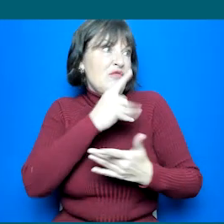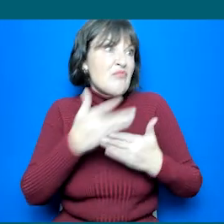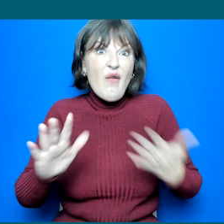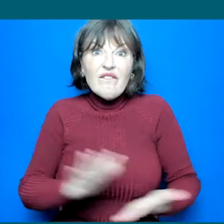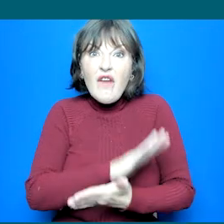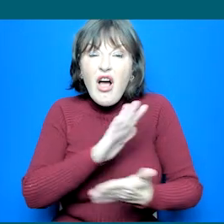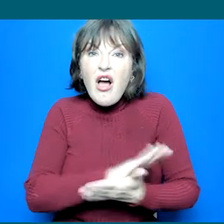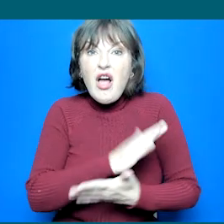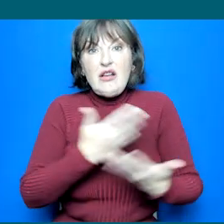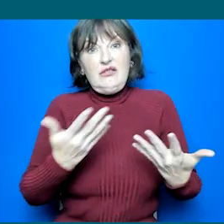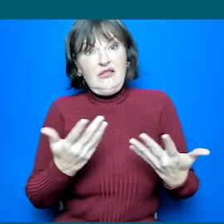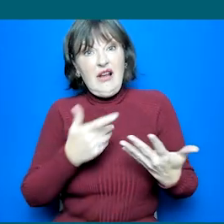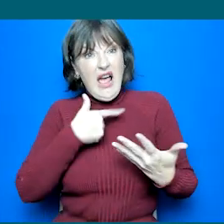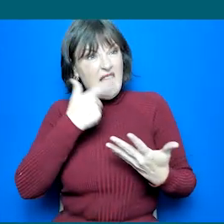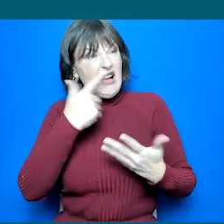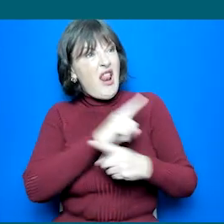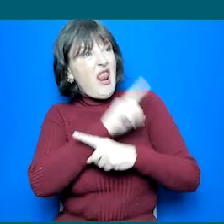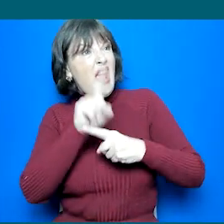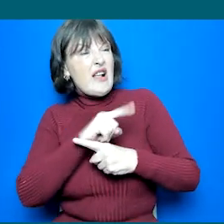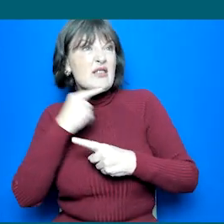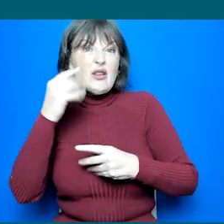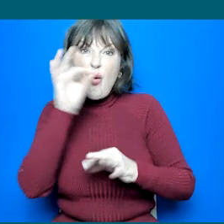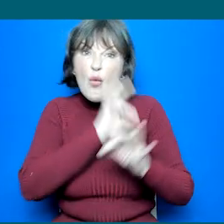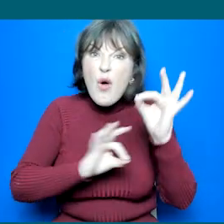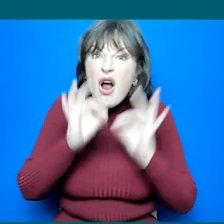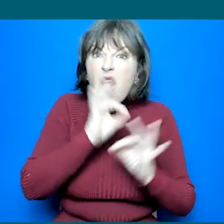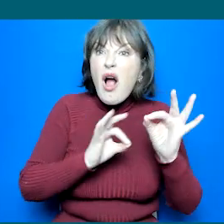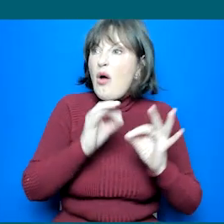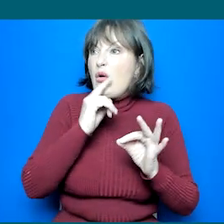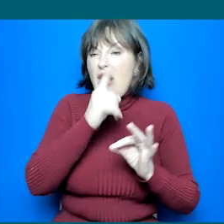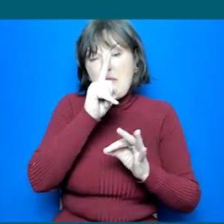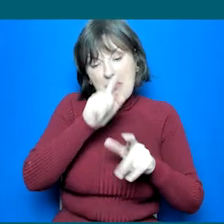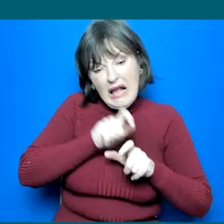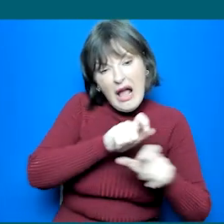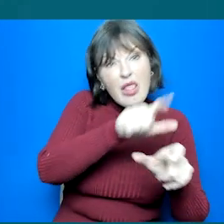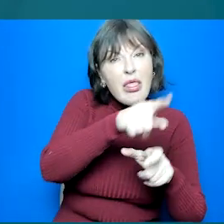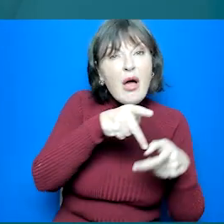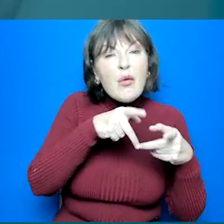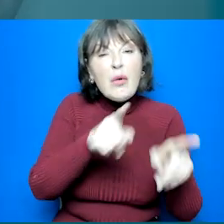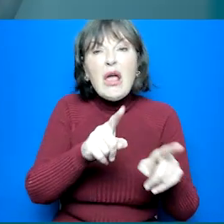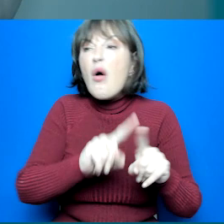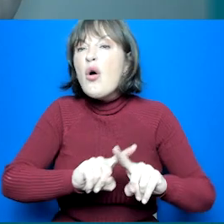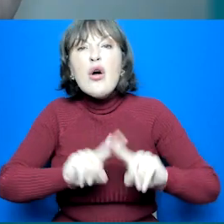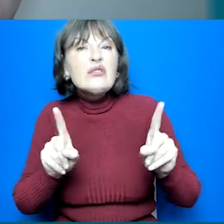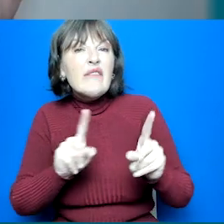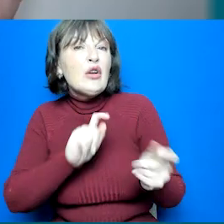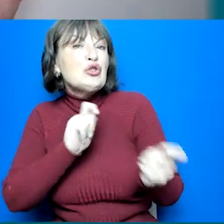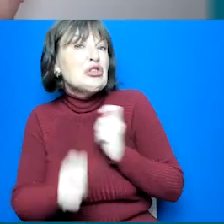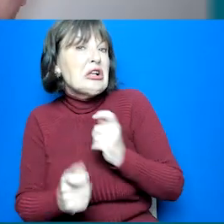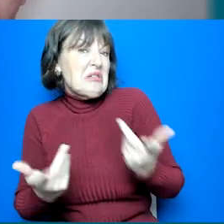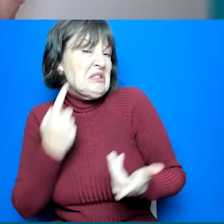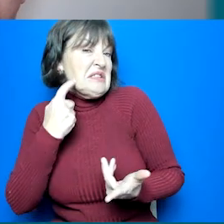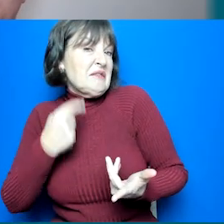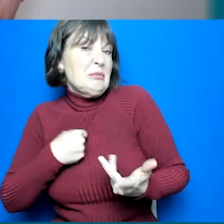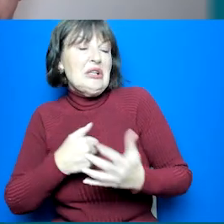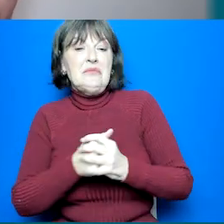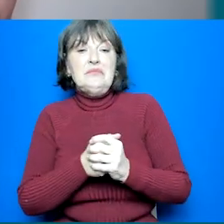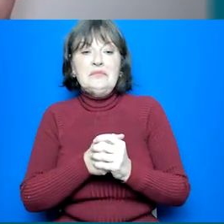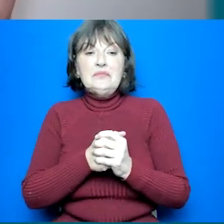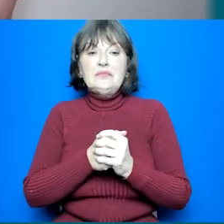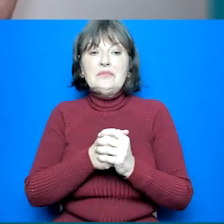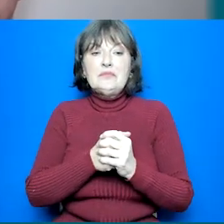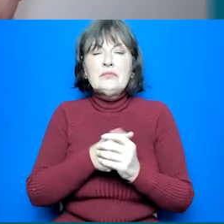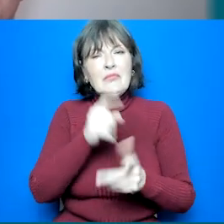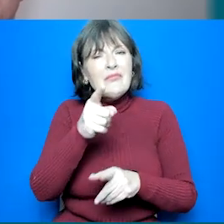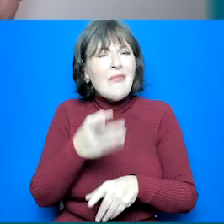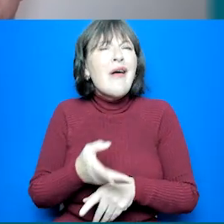fun and you can work out from there what bits you want to continue and then what you want to do in the future. Listen to people's